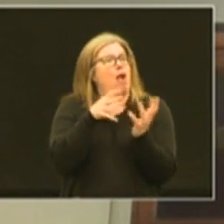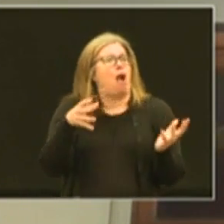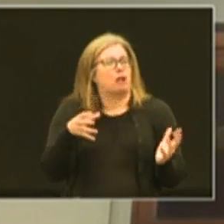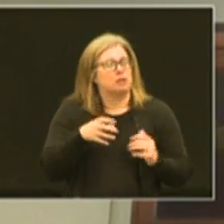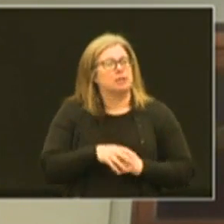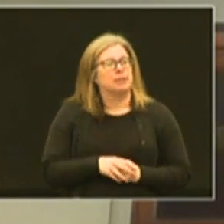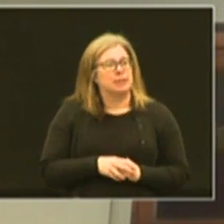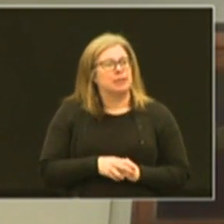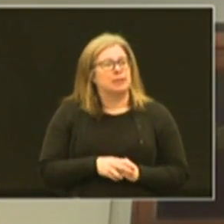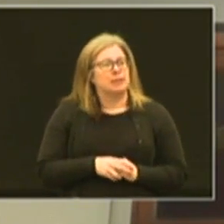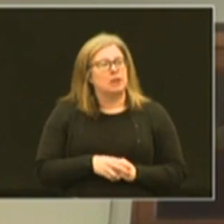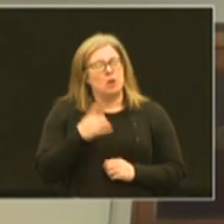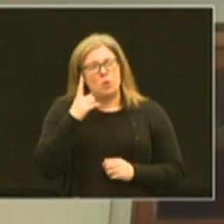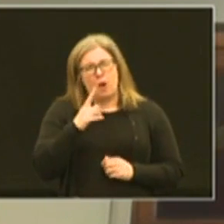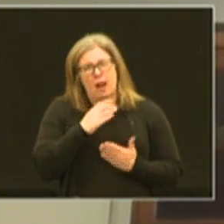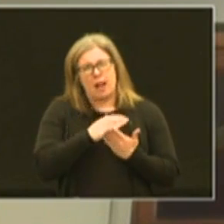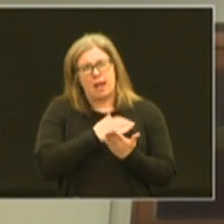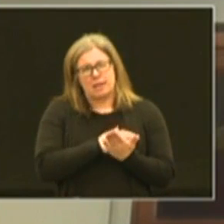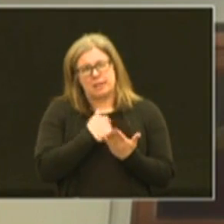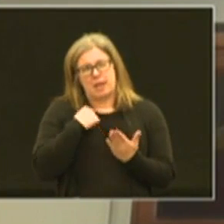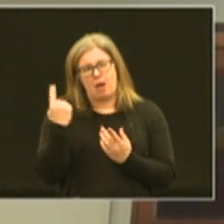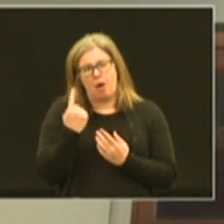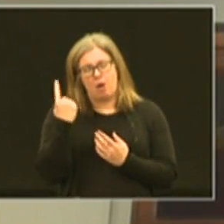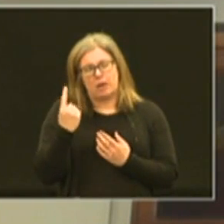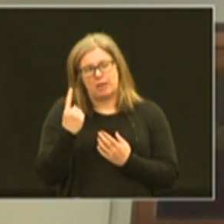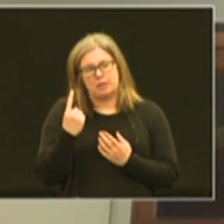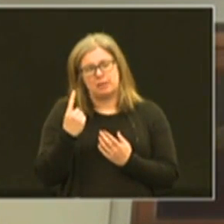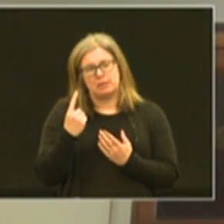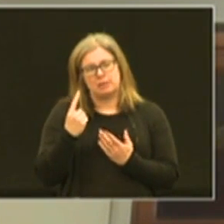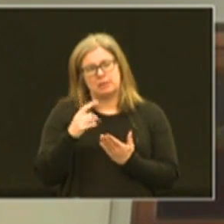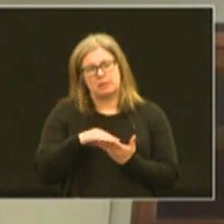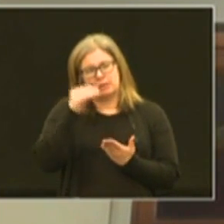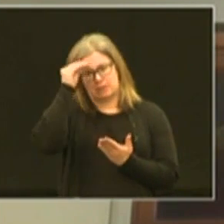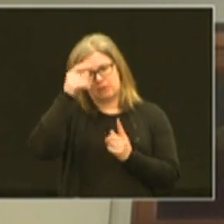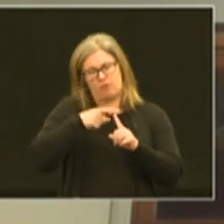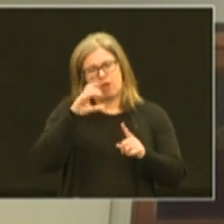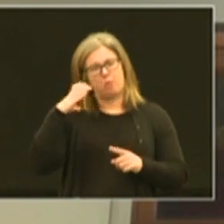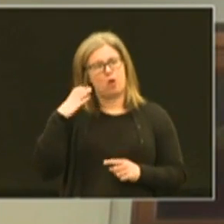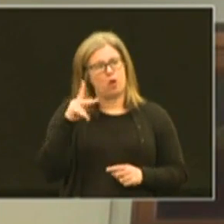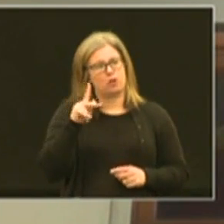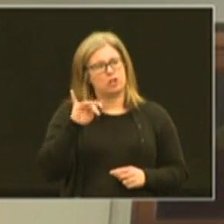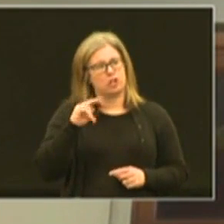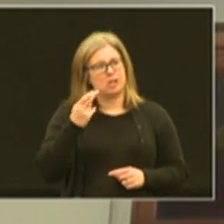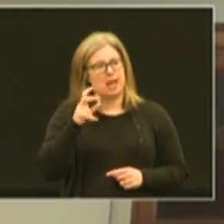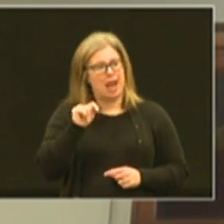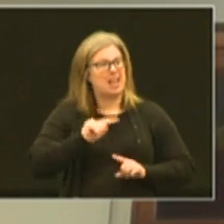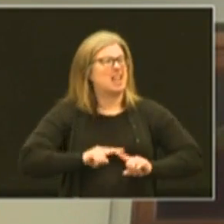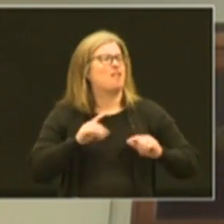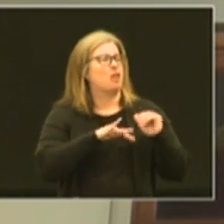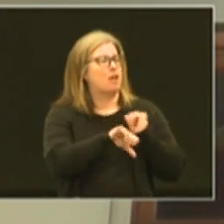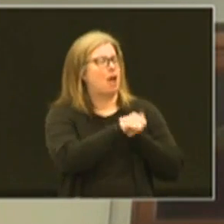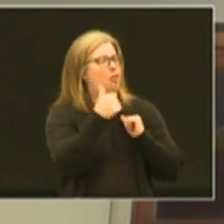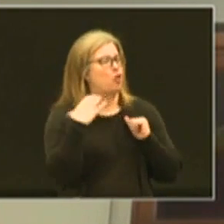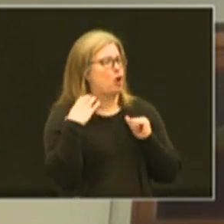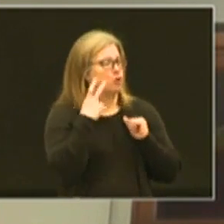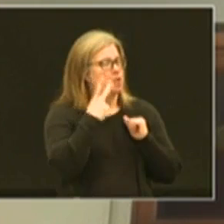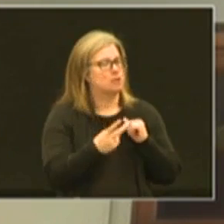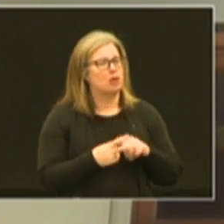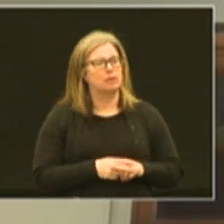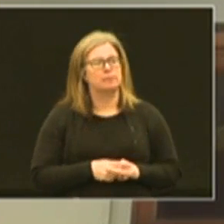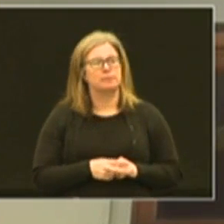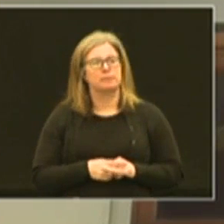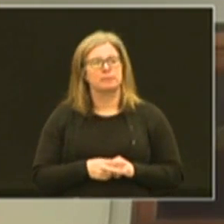um you know one of the lessons that i always took um from coach knight that was different than any other coach i saw